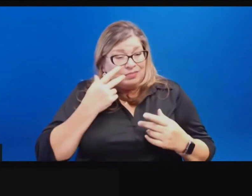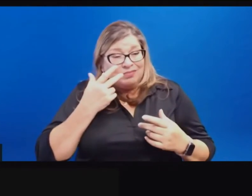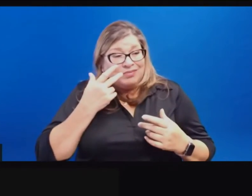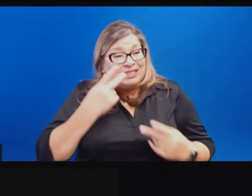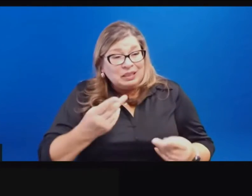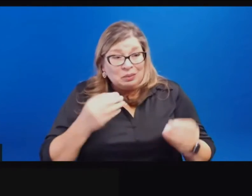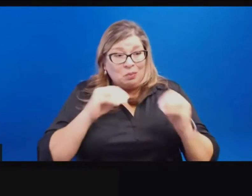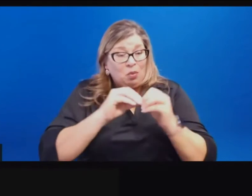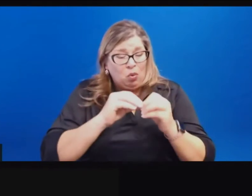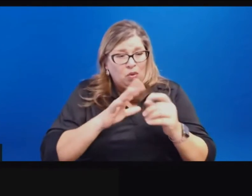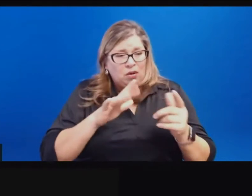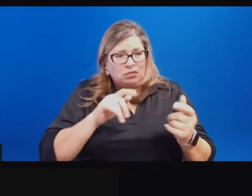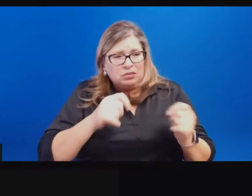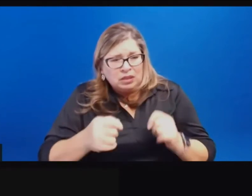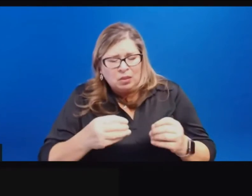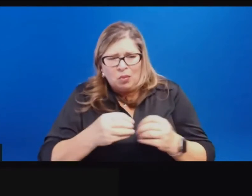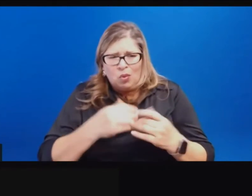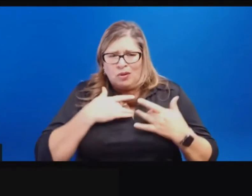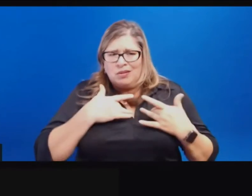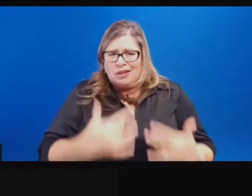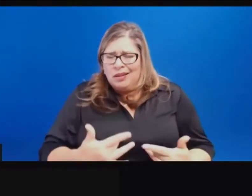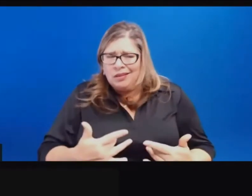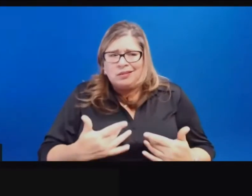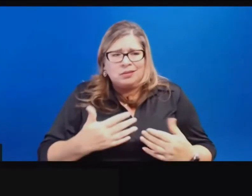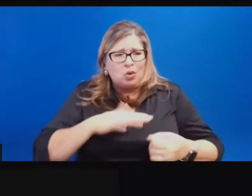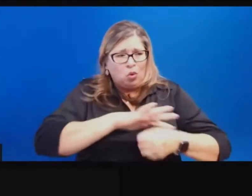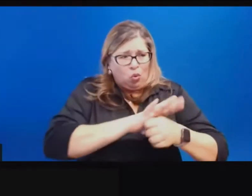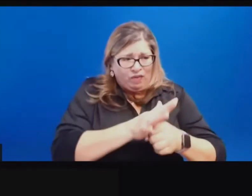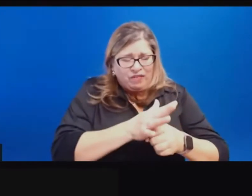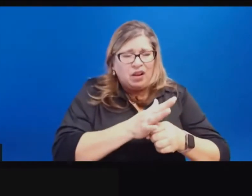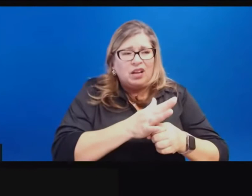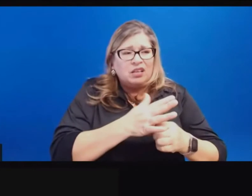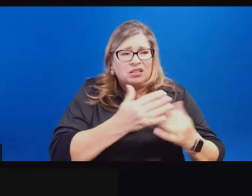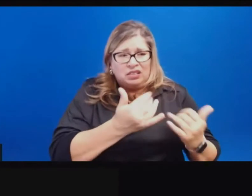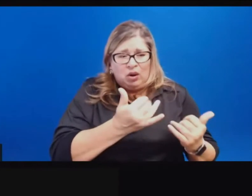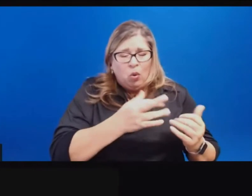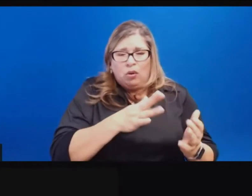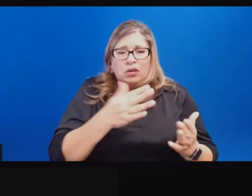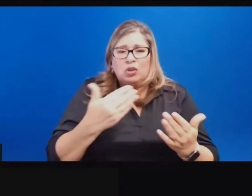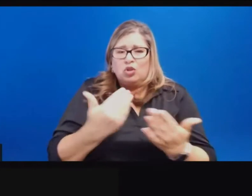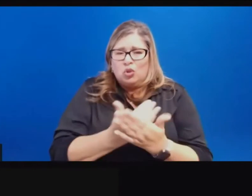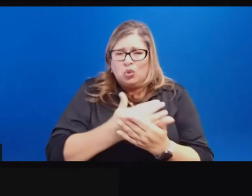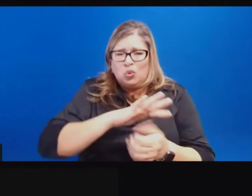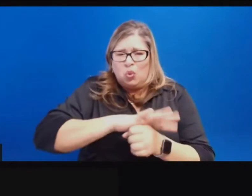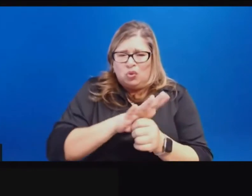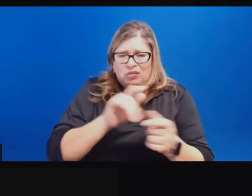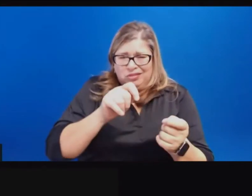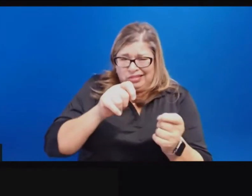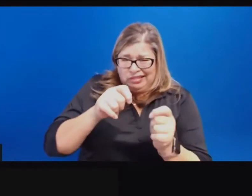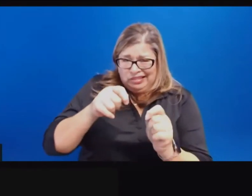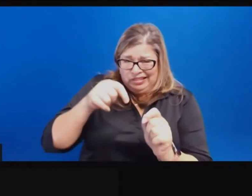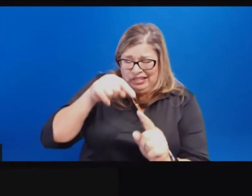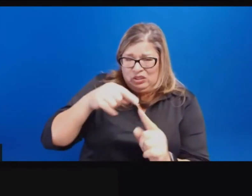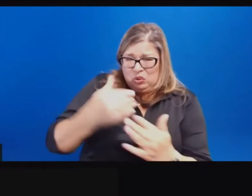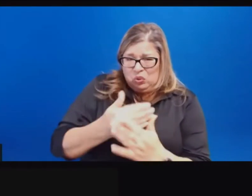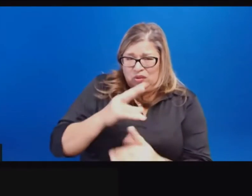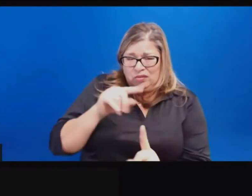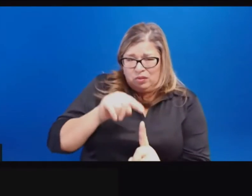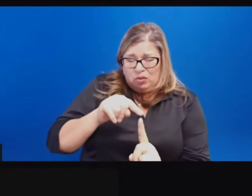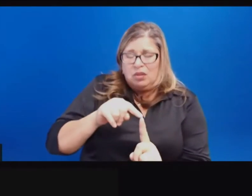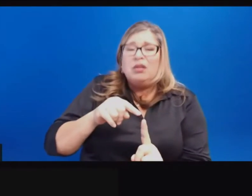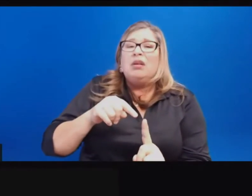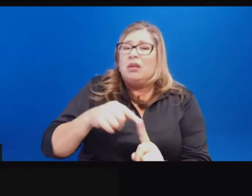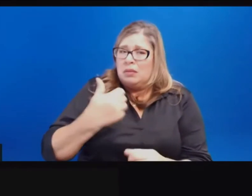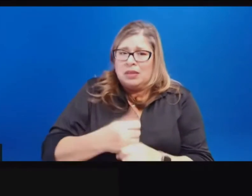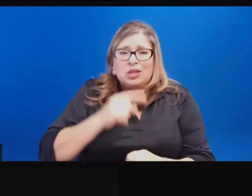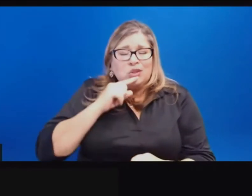trends that are concerning, of course, we'll be communicating with all of you as quickly as we see those trends, working with the local partners to make sure we put